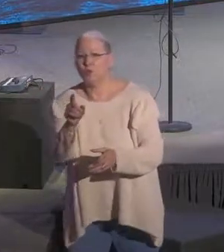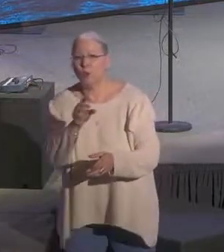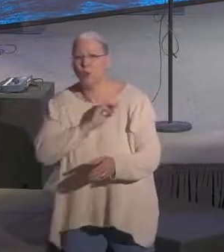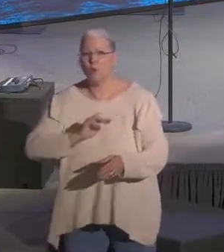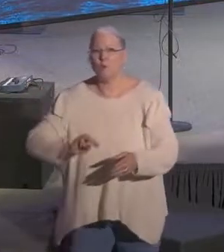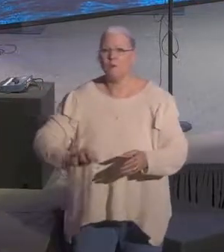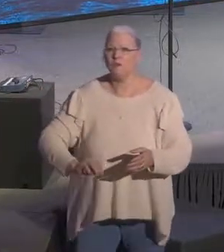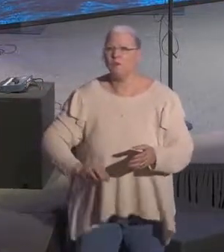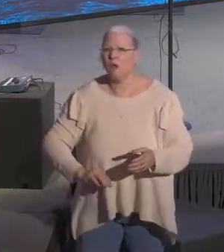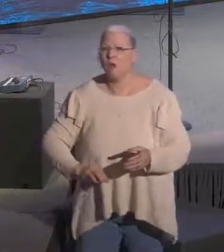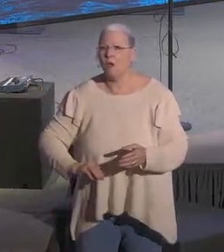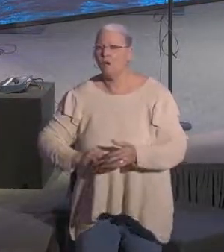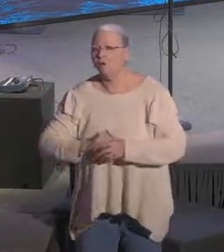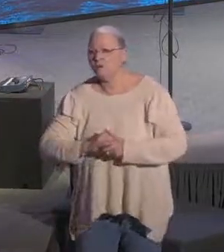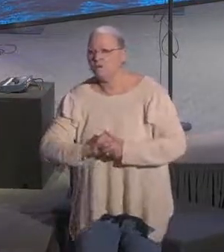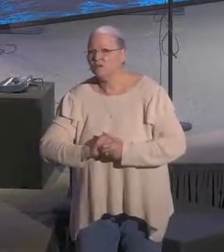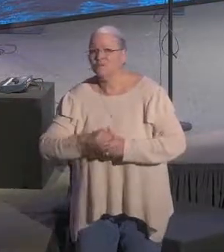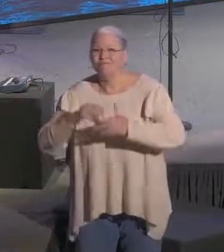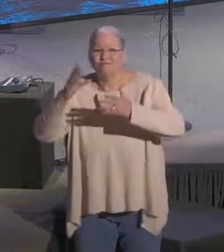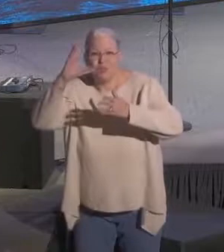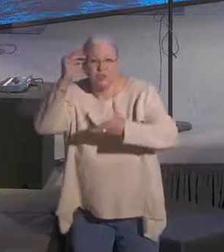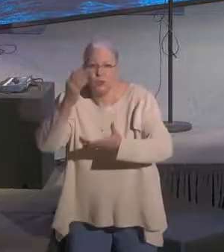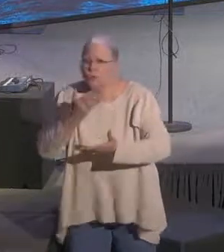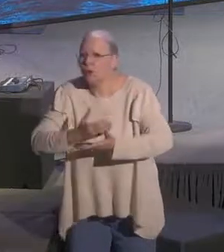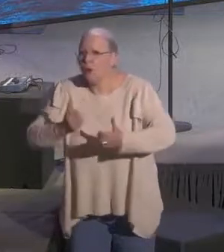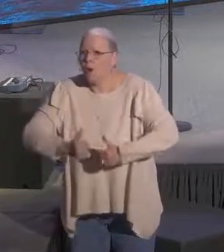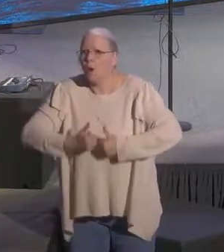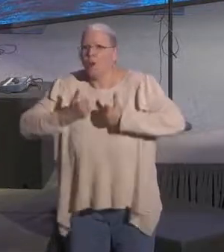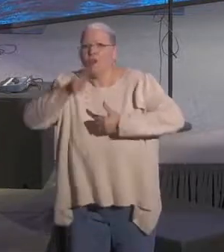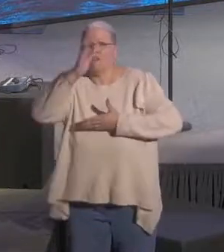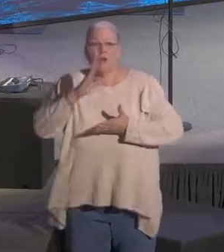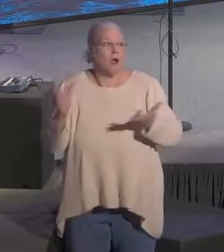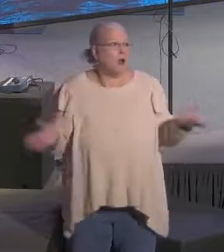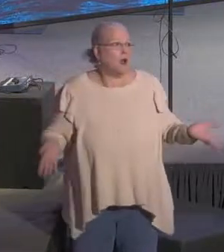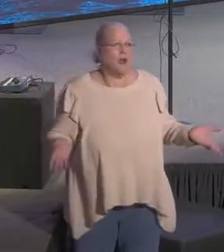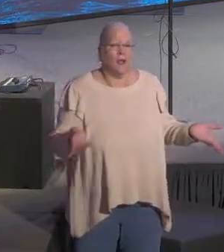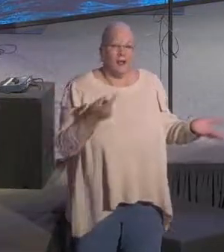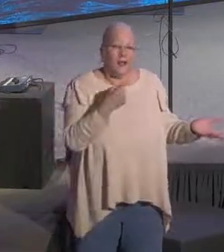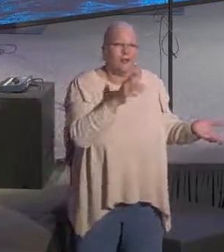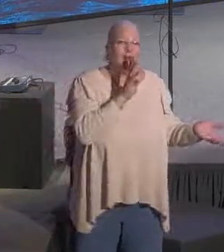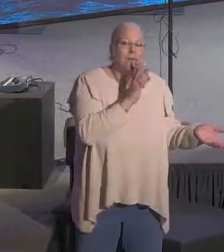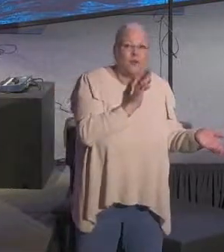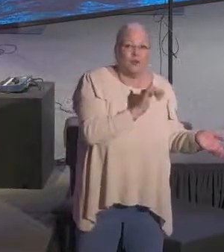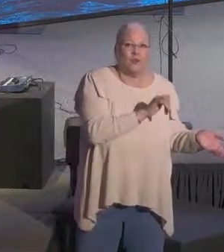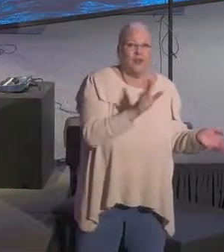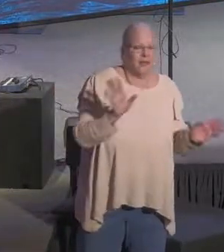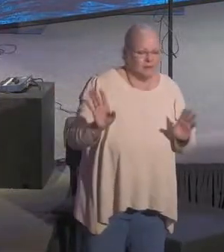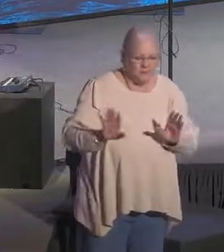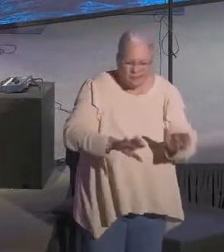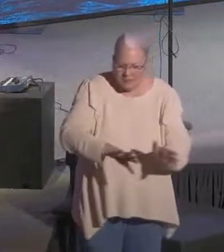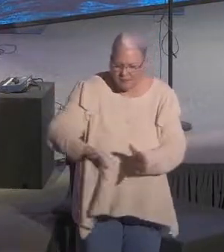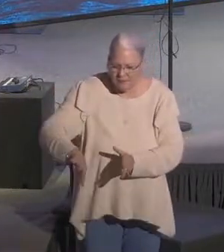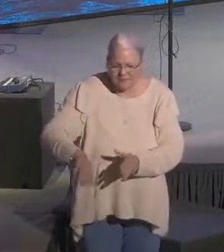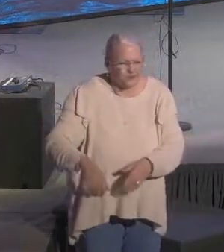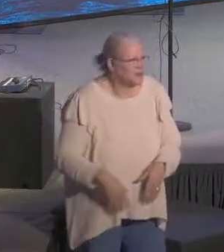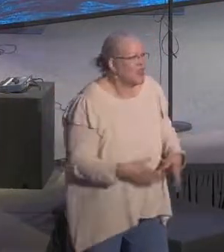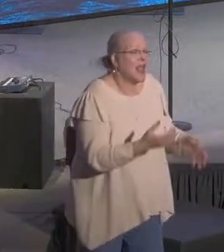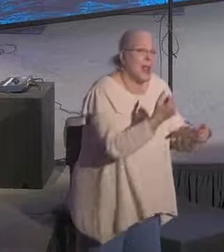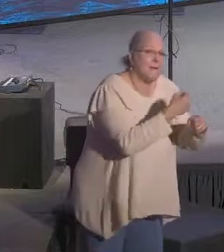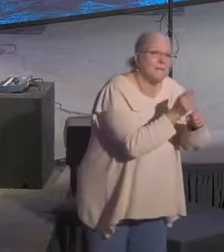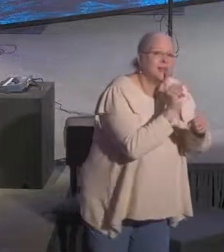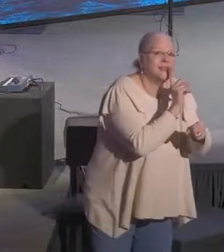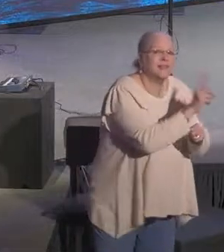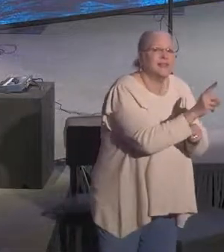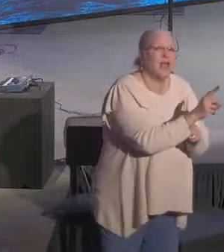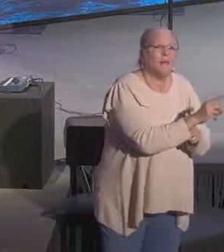the Messiah, the son of the living God. Can I preach on that for just a moment? Because he makes a statement